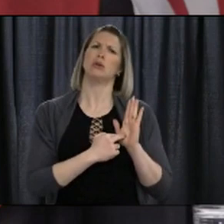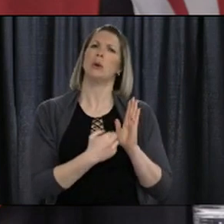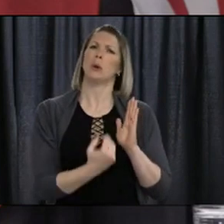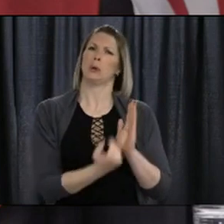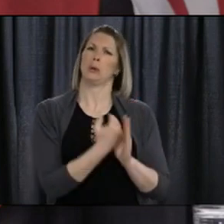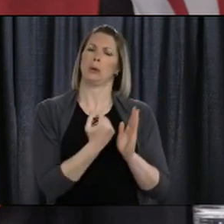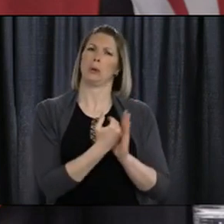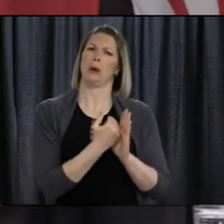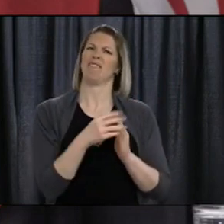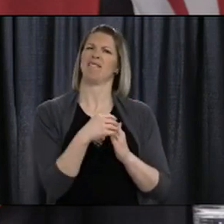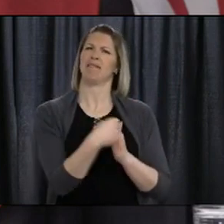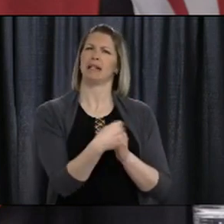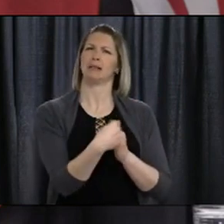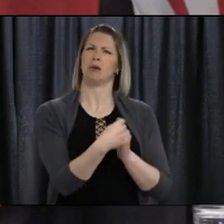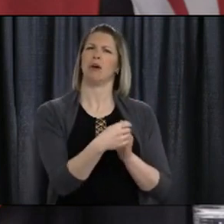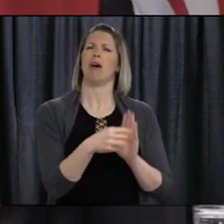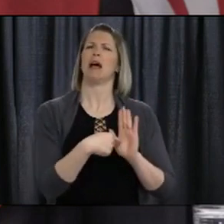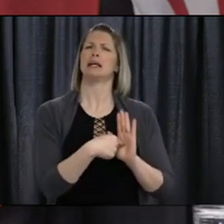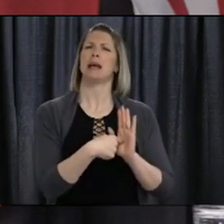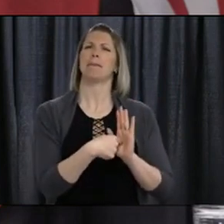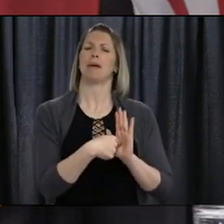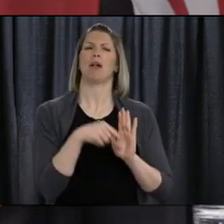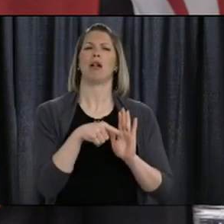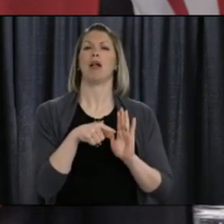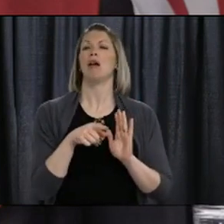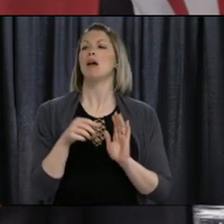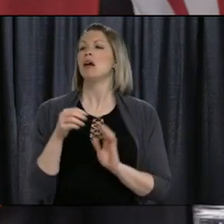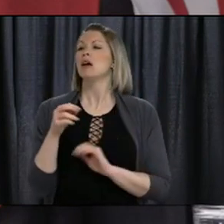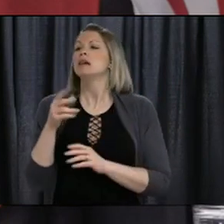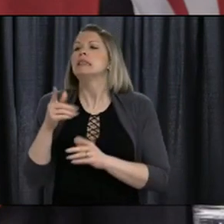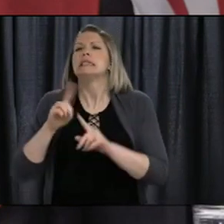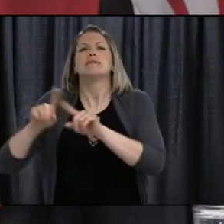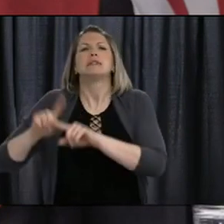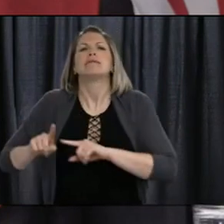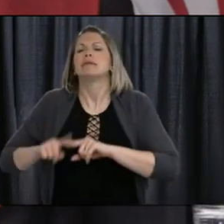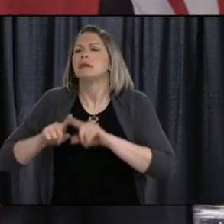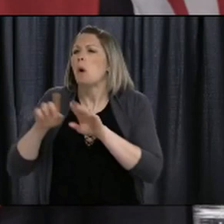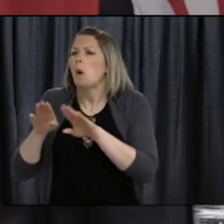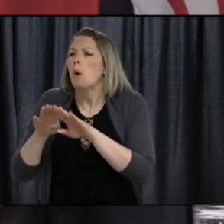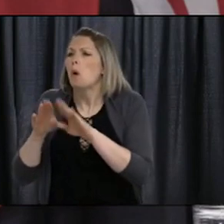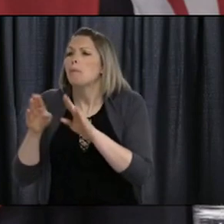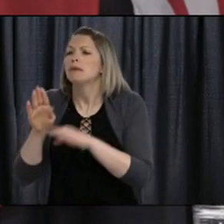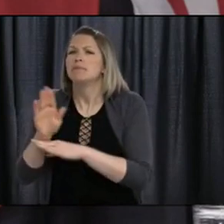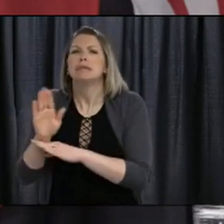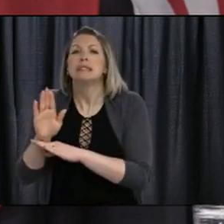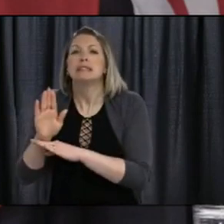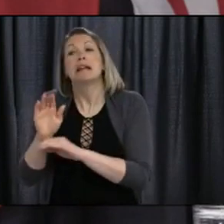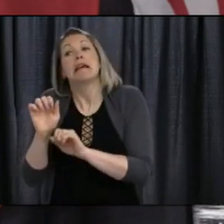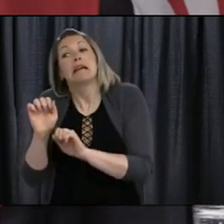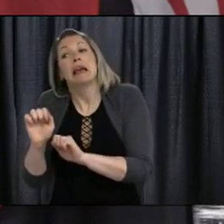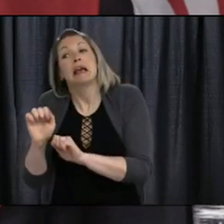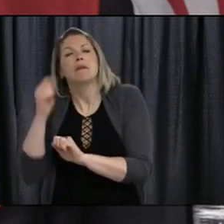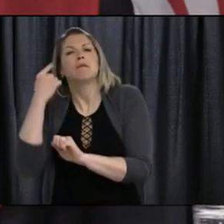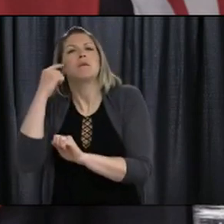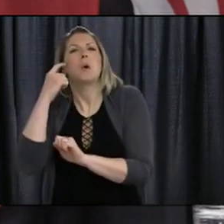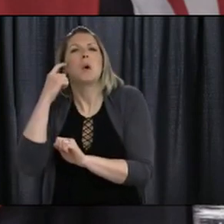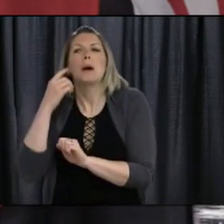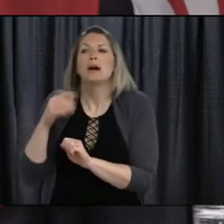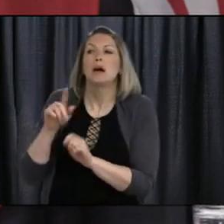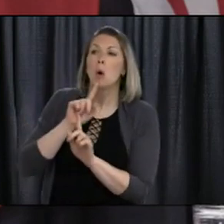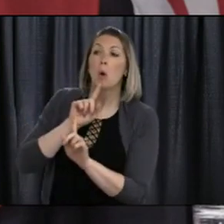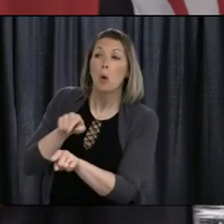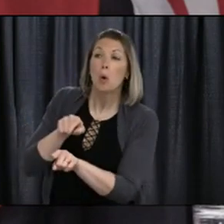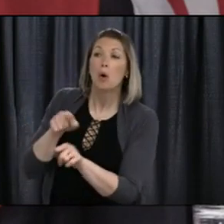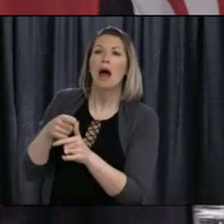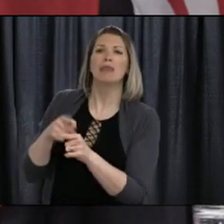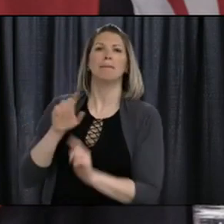costs, they improved some working capital and access to some markets and allowed for some pickup and delivery services. It was